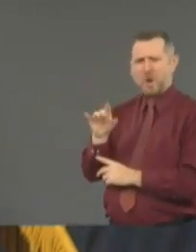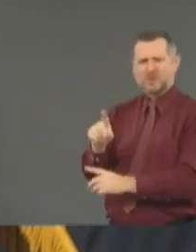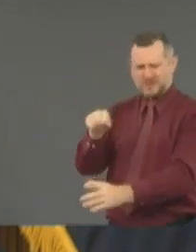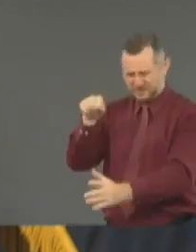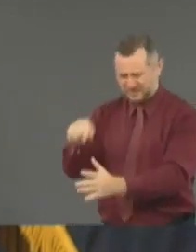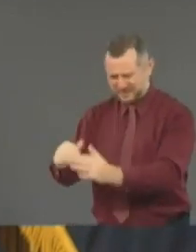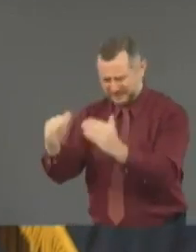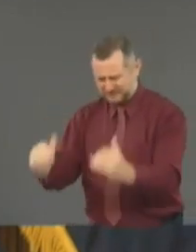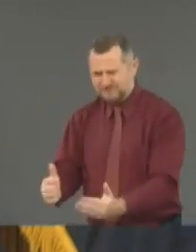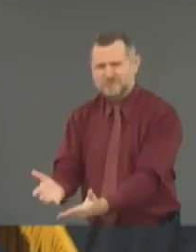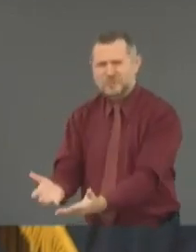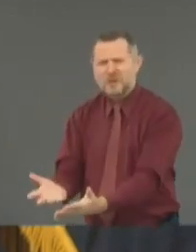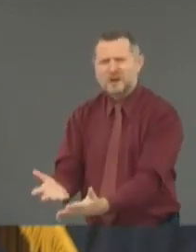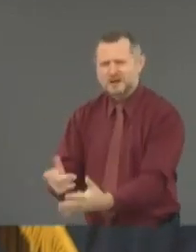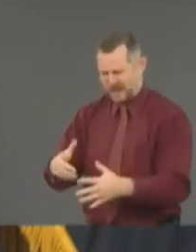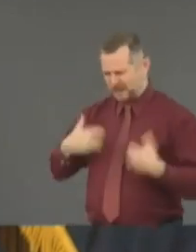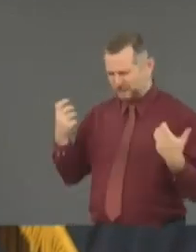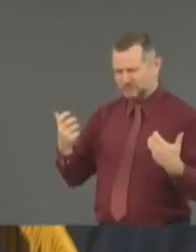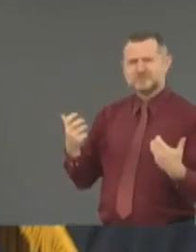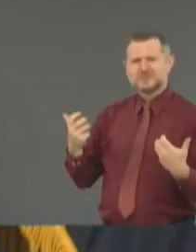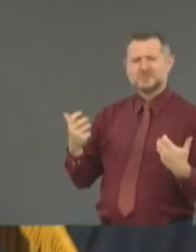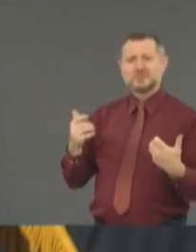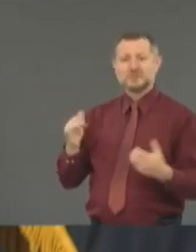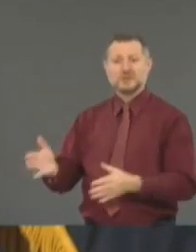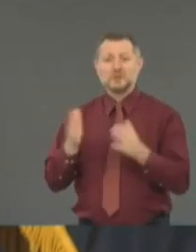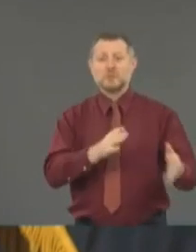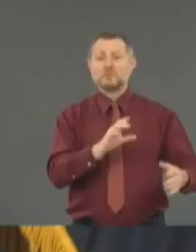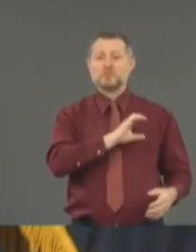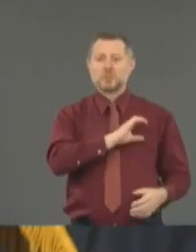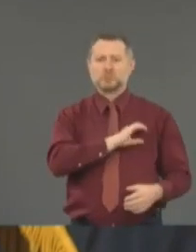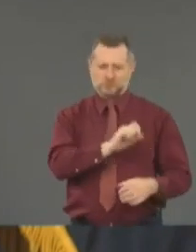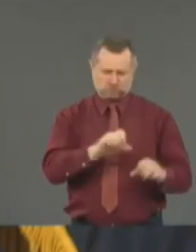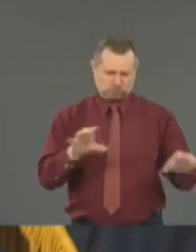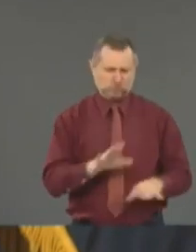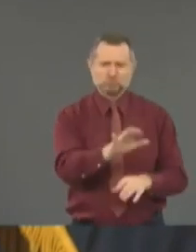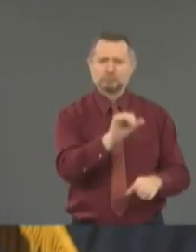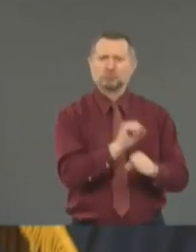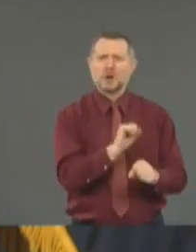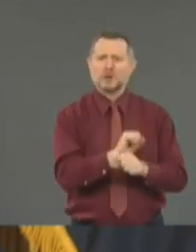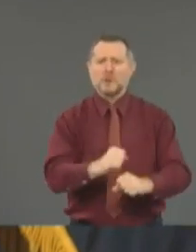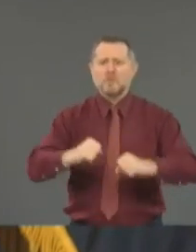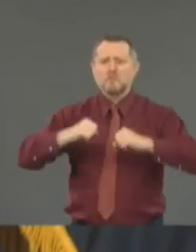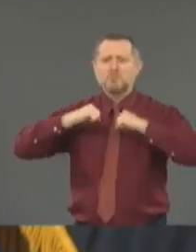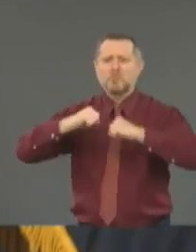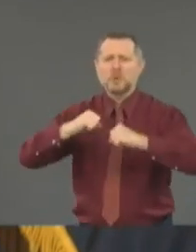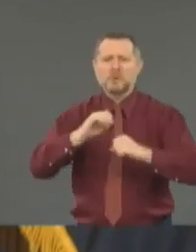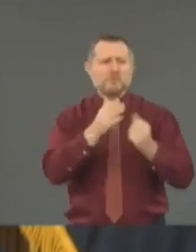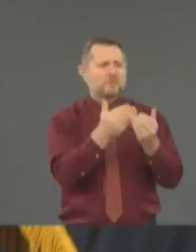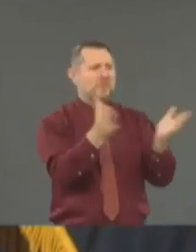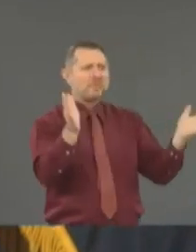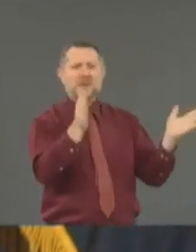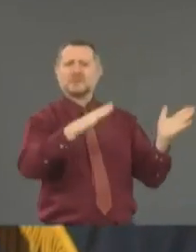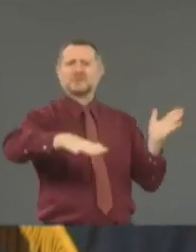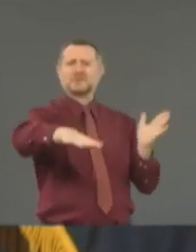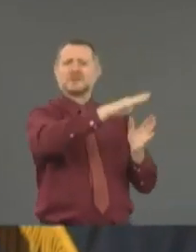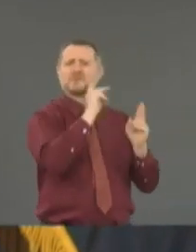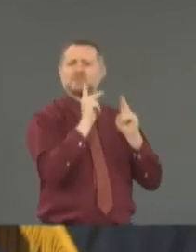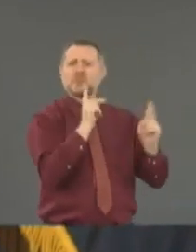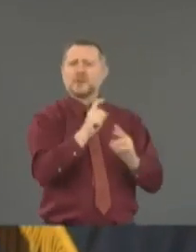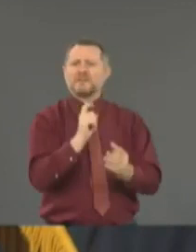have to do their job. They have to protect the public safety. They have to stop the looting. They have to do their job.